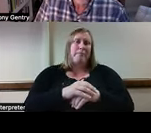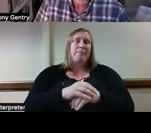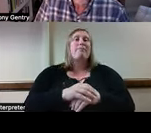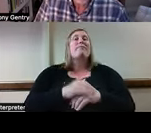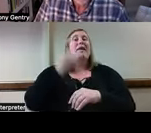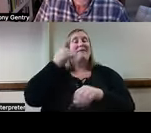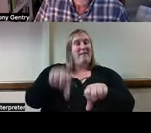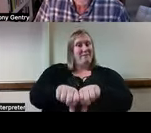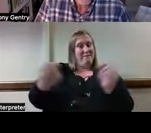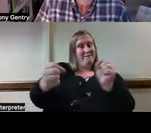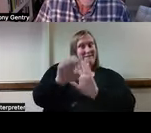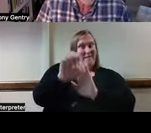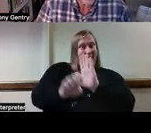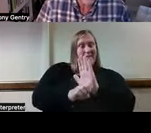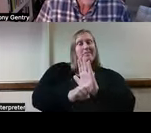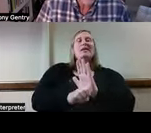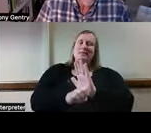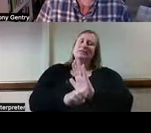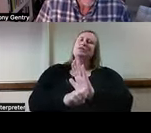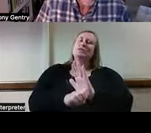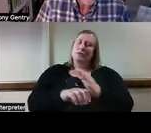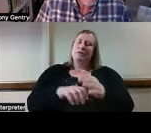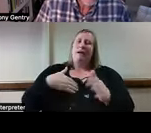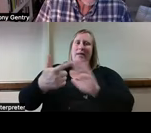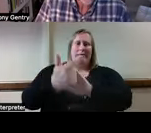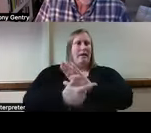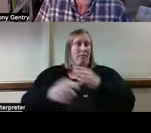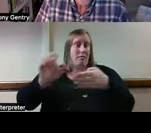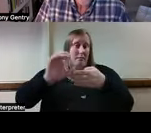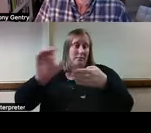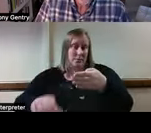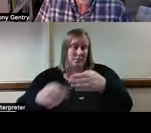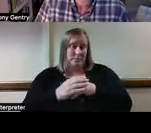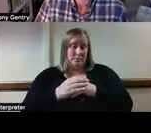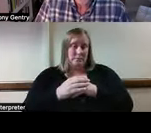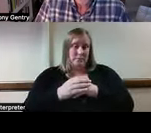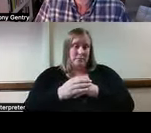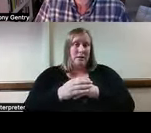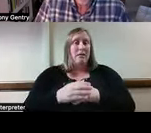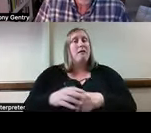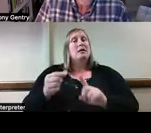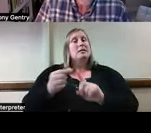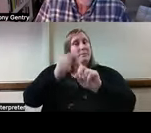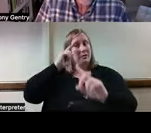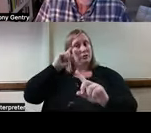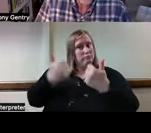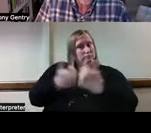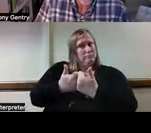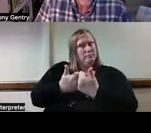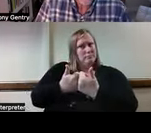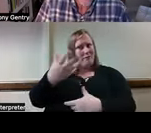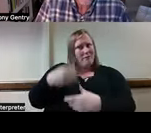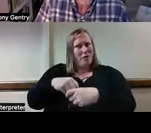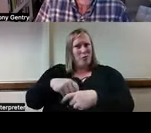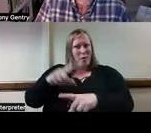may also have legal consequences. Special ethical challenges are involved in smart home provision, including